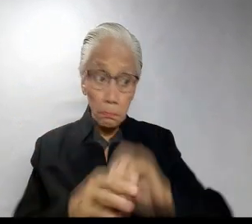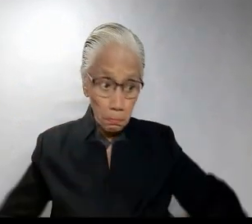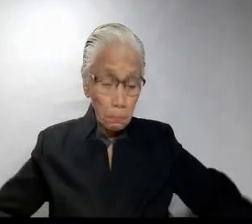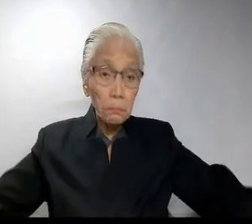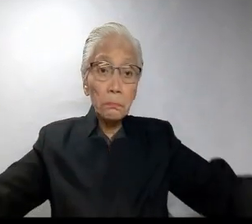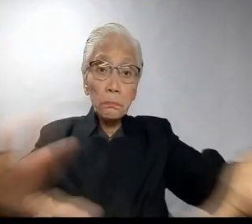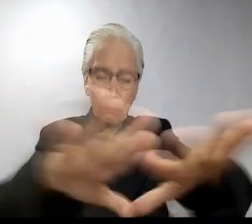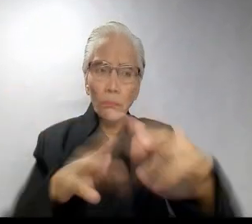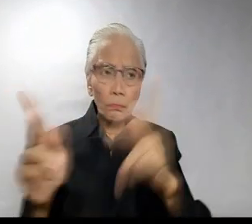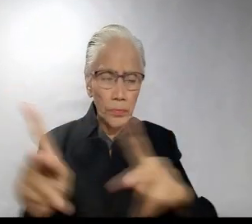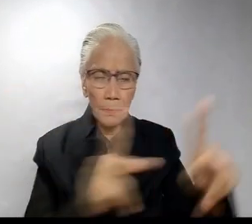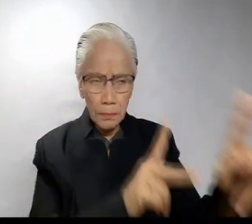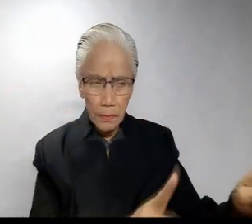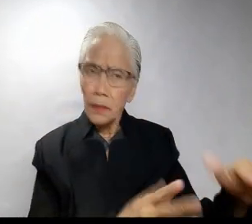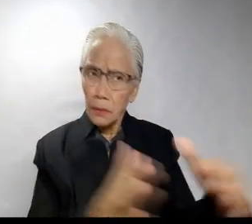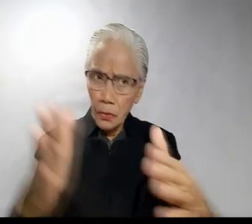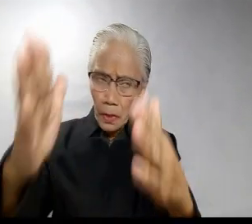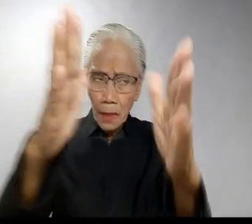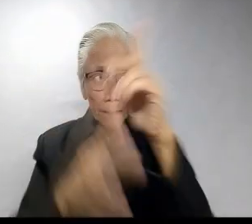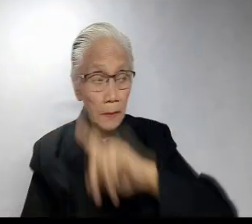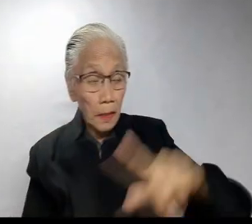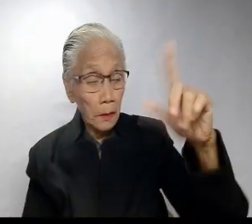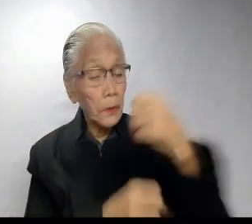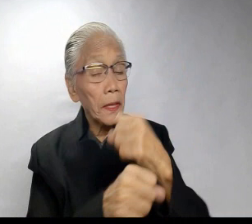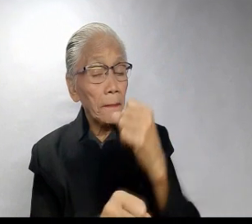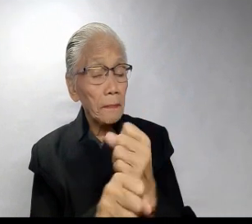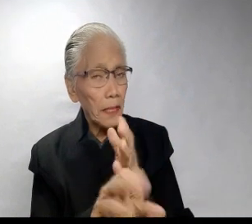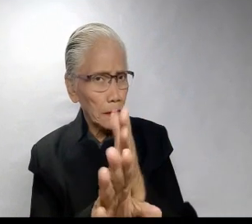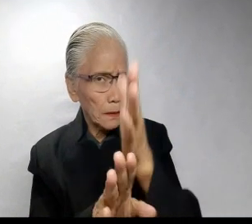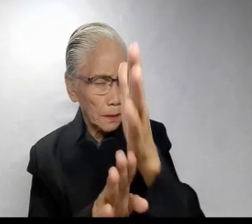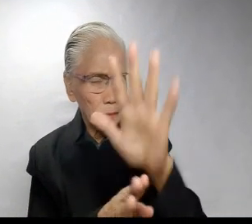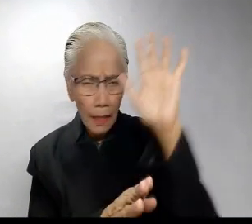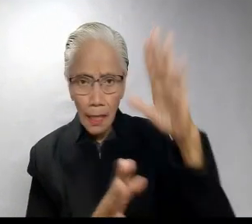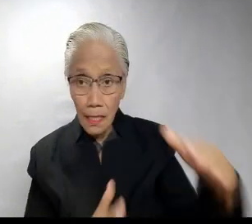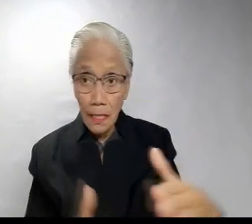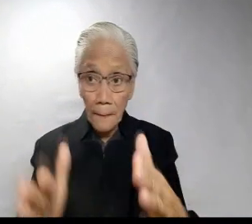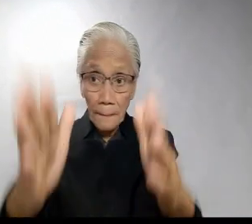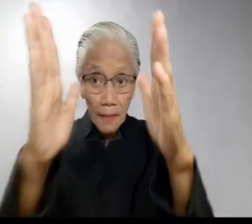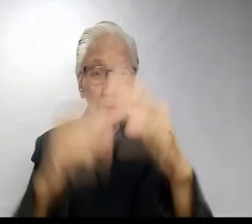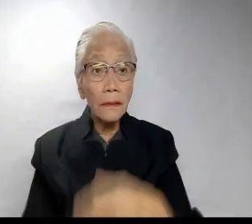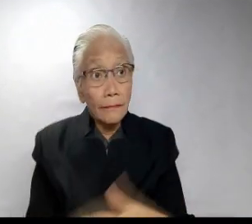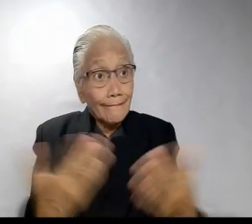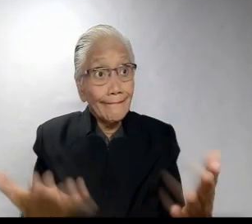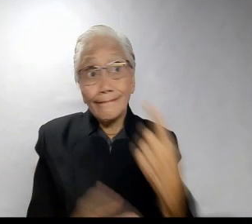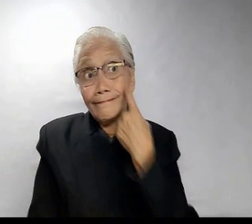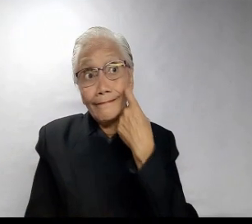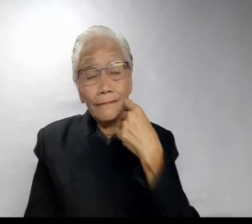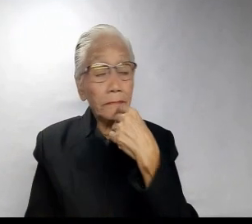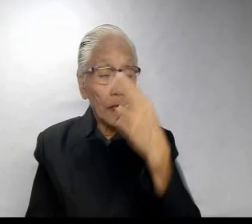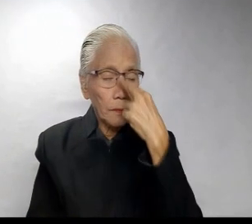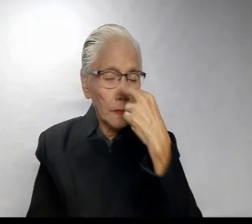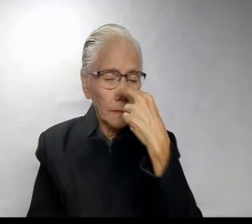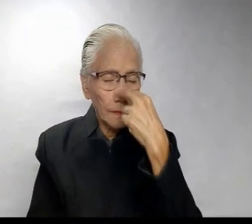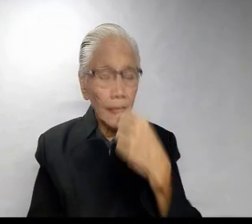in the desert, Prepare the way of the Lord, make straight His paths. Nabanggit ko na yung